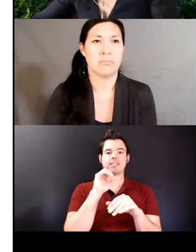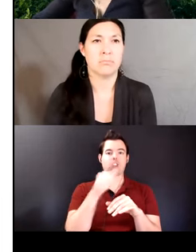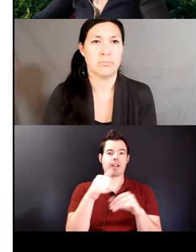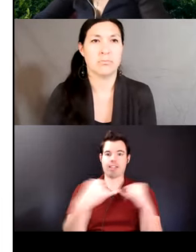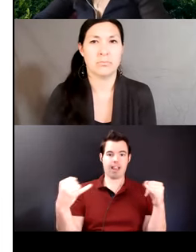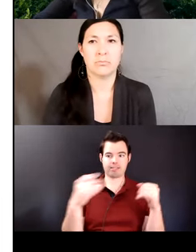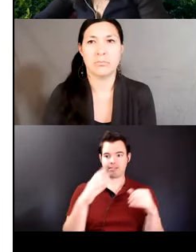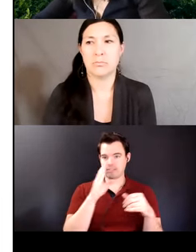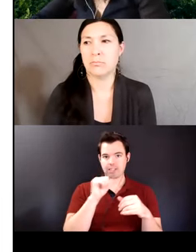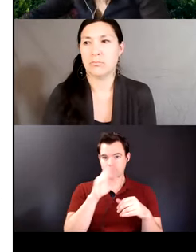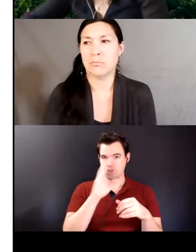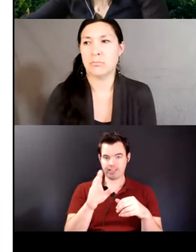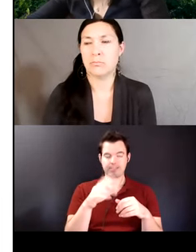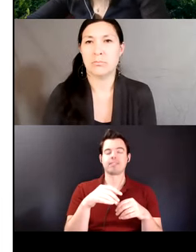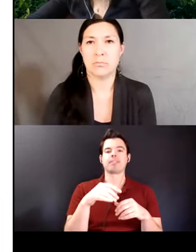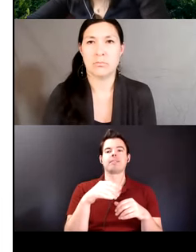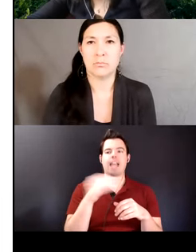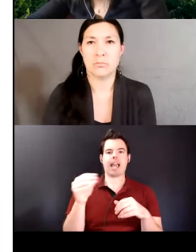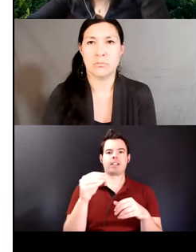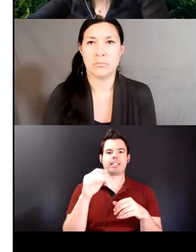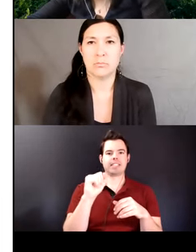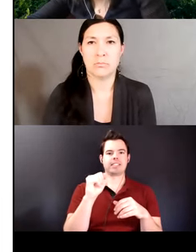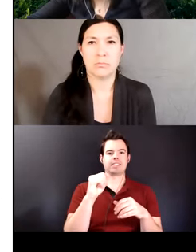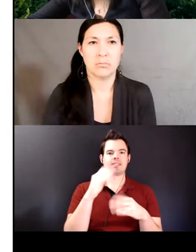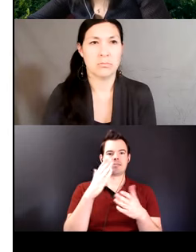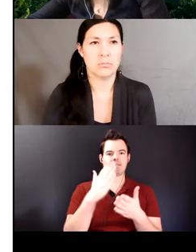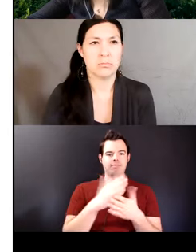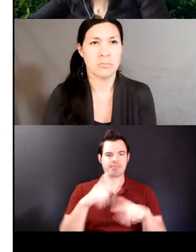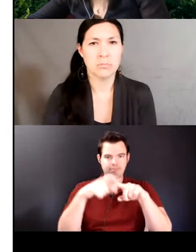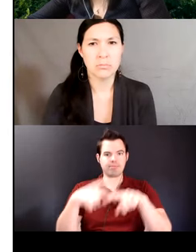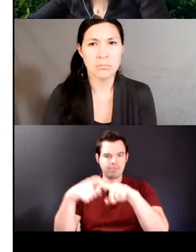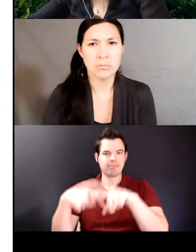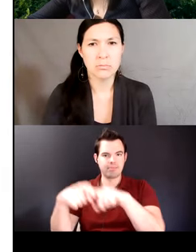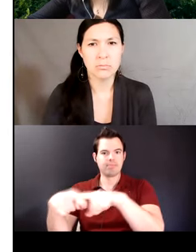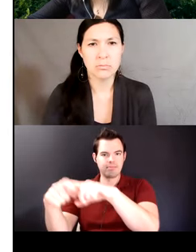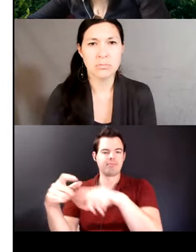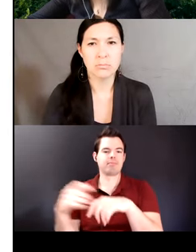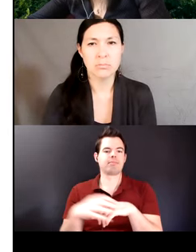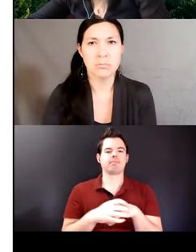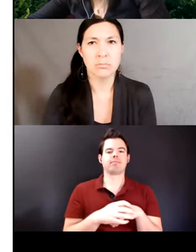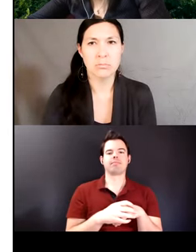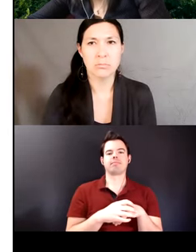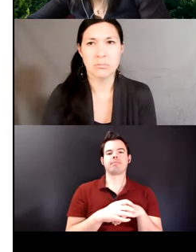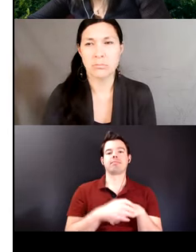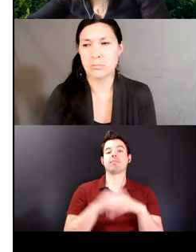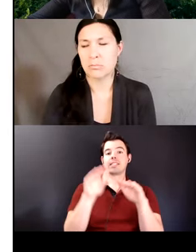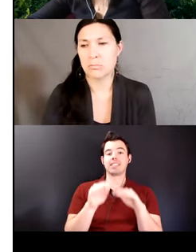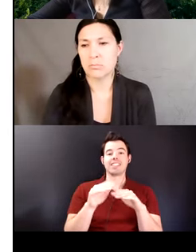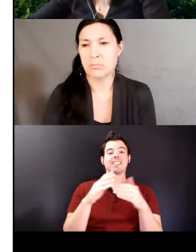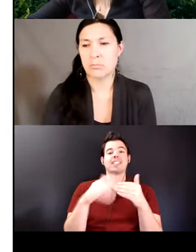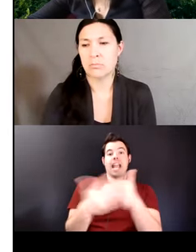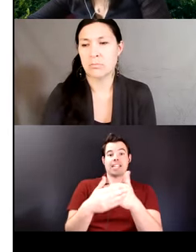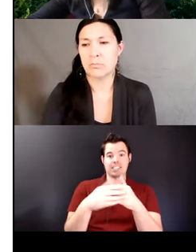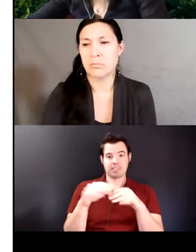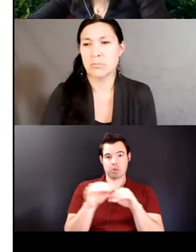subsequent motion is expressed in a paraphrastic construction plus the verb it